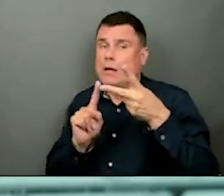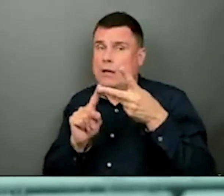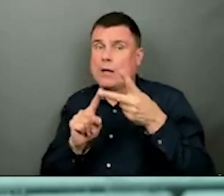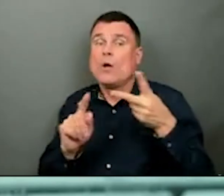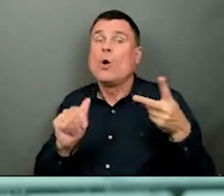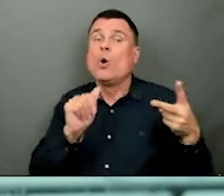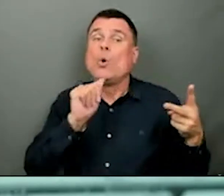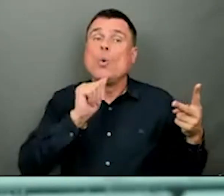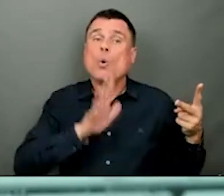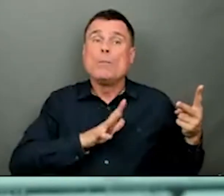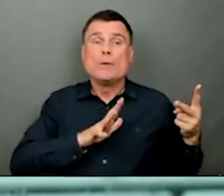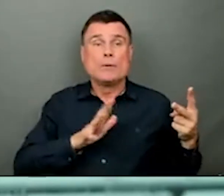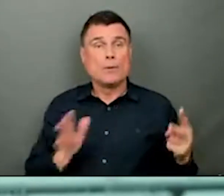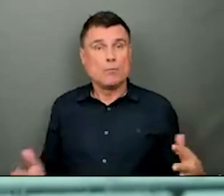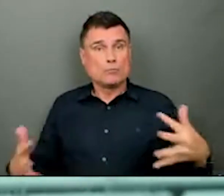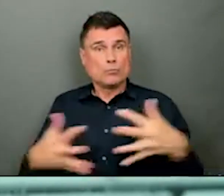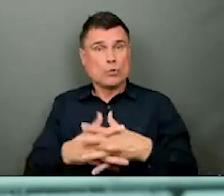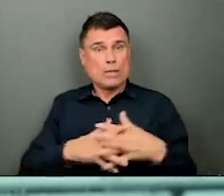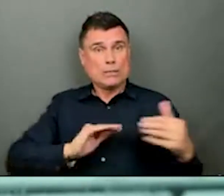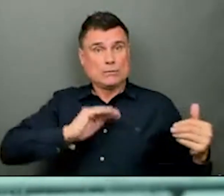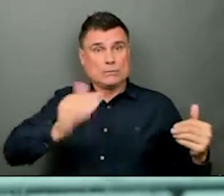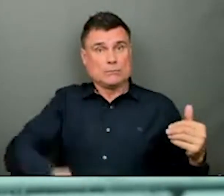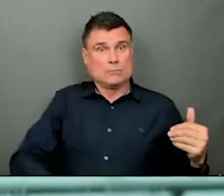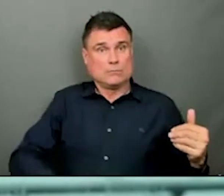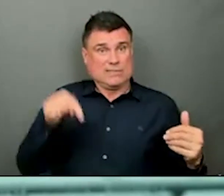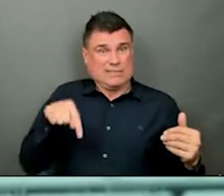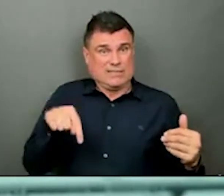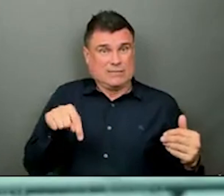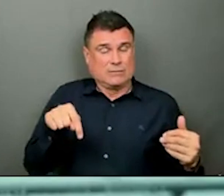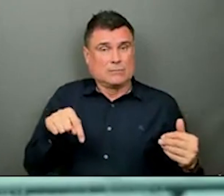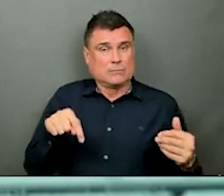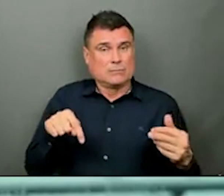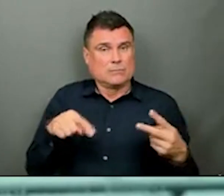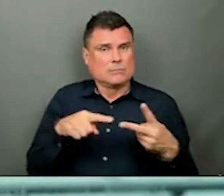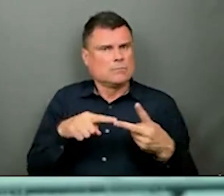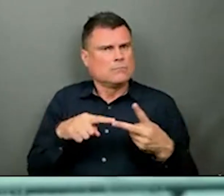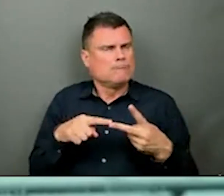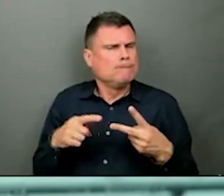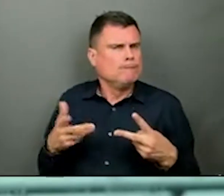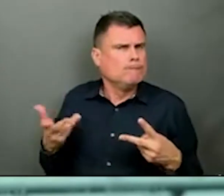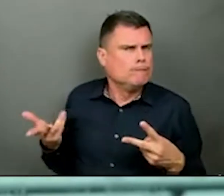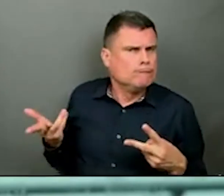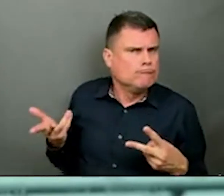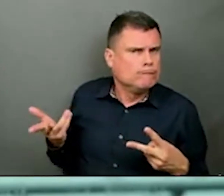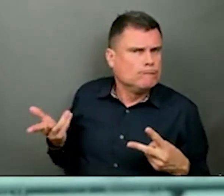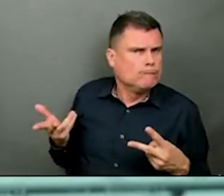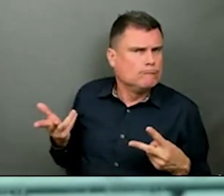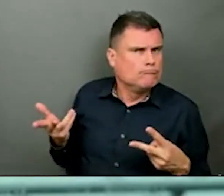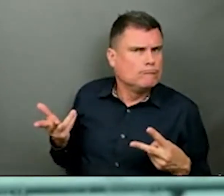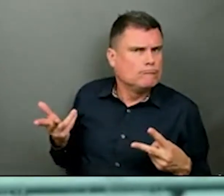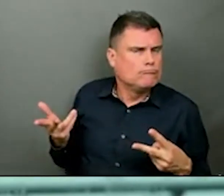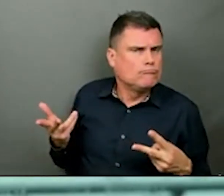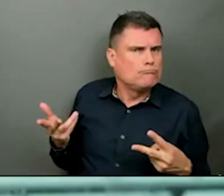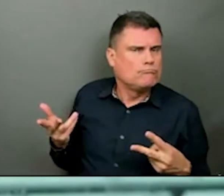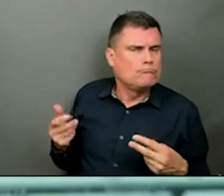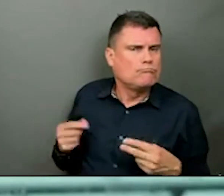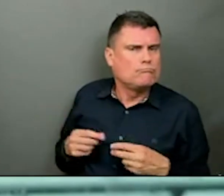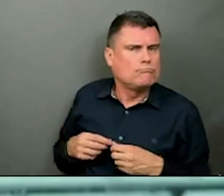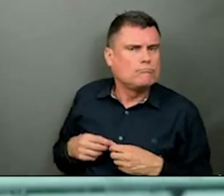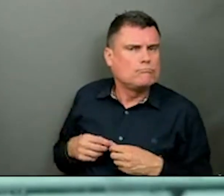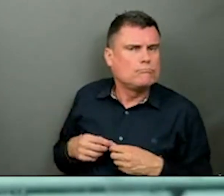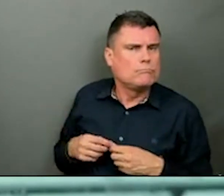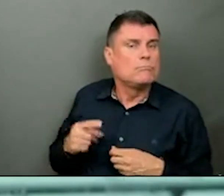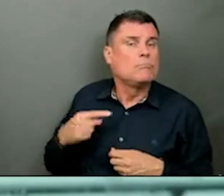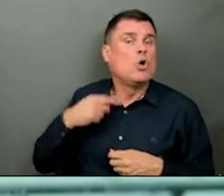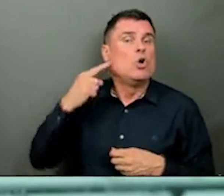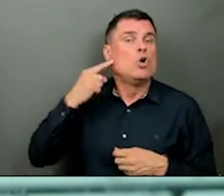fast-tracked in BC for Moderna and Pfizer. Do you know if there's been any updates on whether pregnant women like other provinces are being fast-tracked